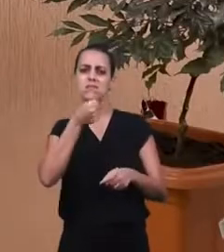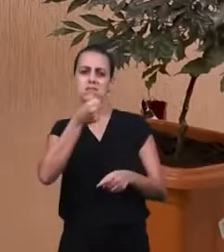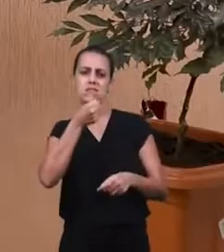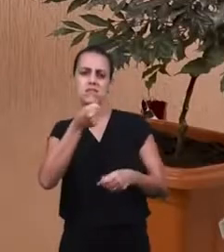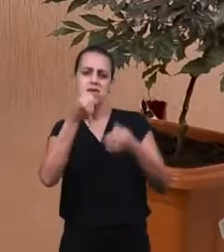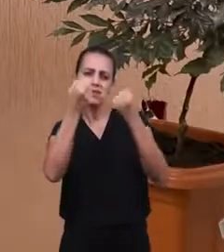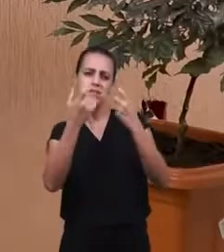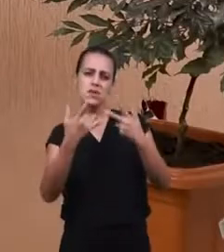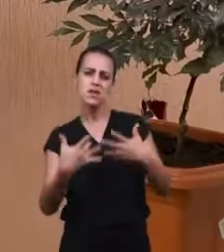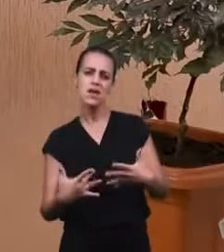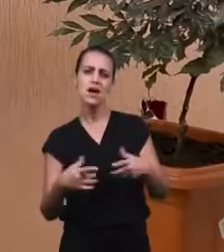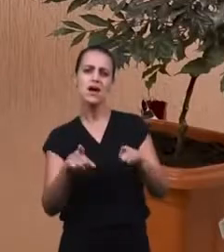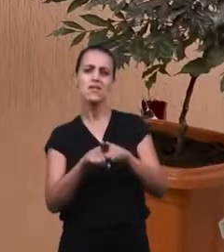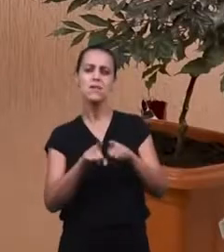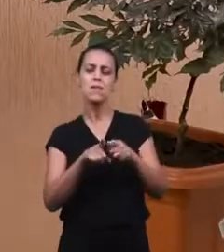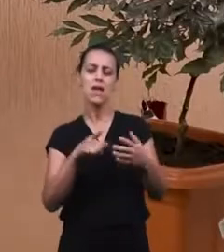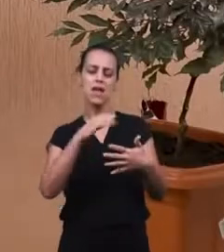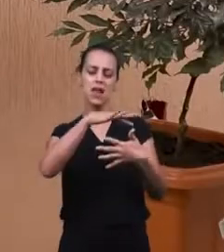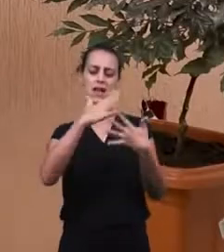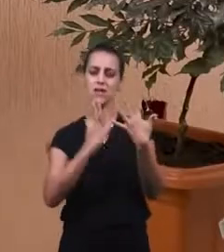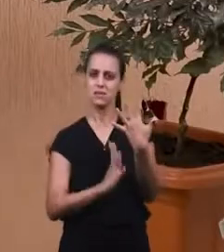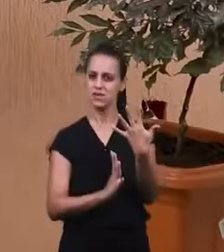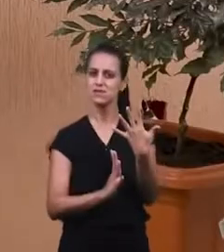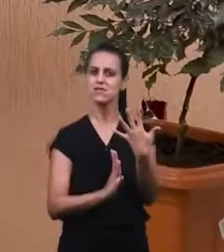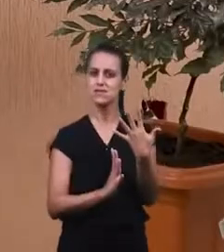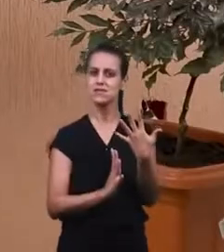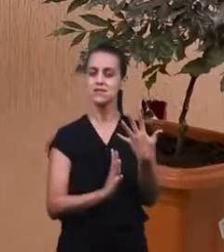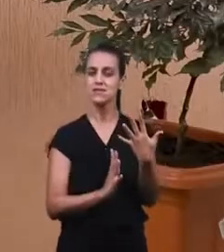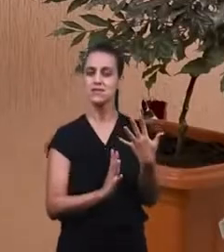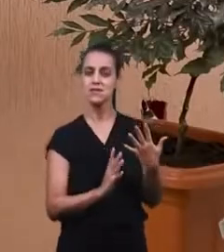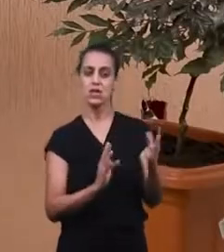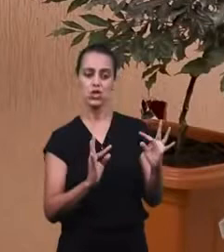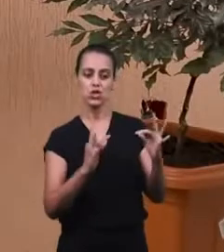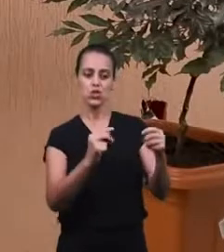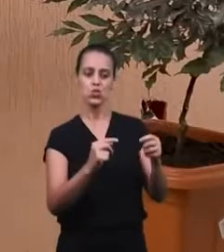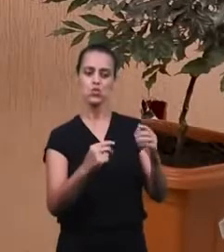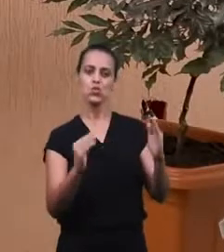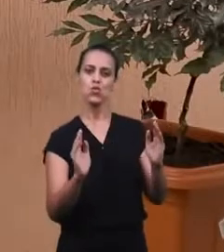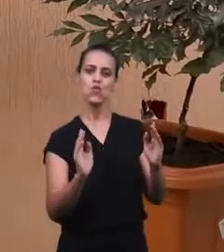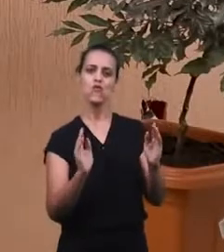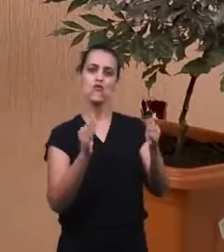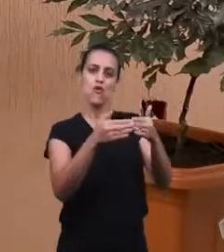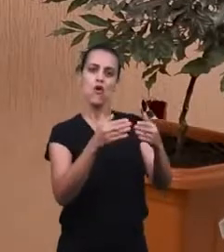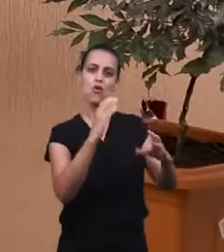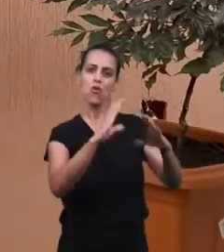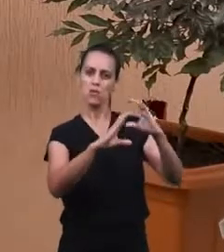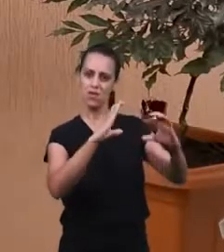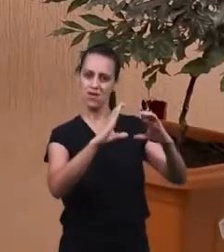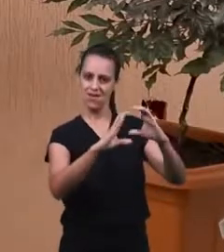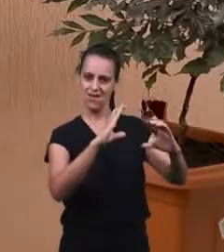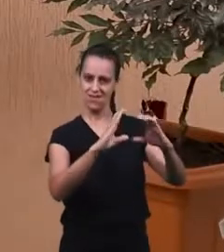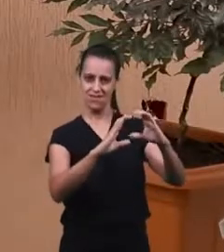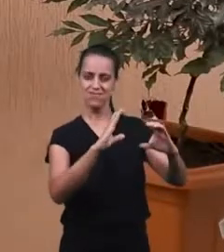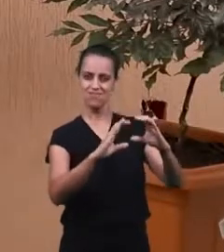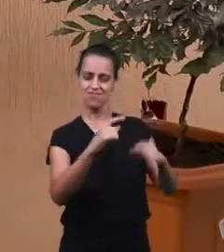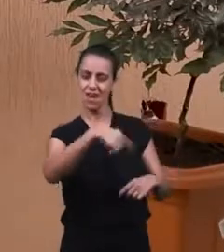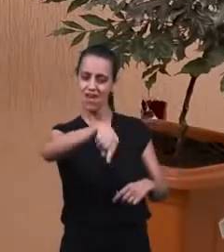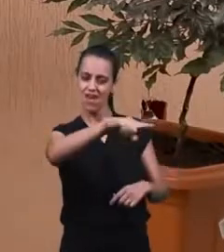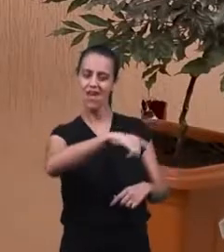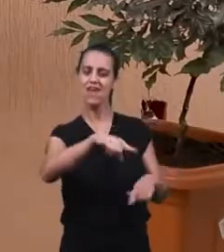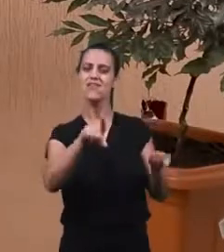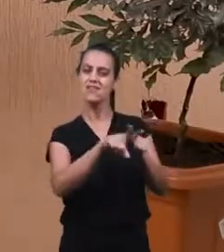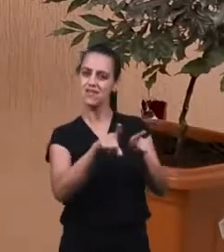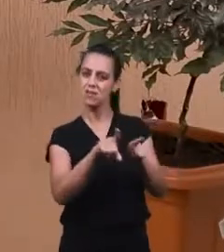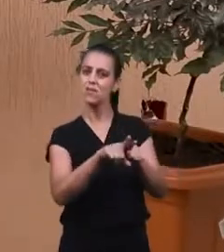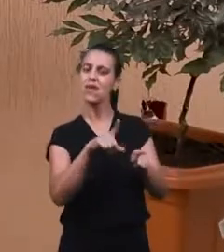And sign language. Which makes. Communication. Accessible. Through these. Mechanisms. Of communication. So that.